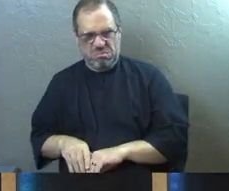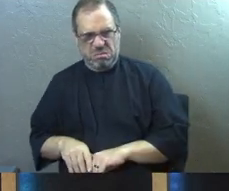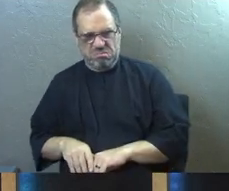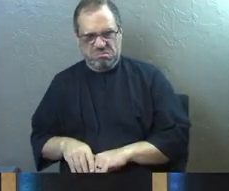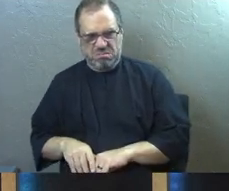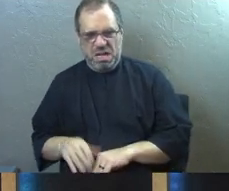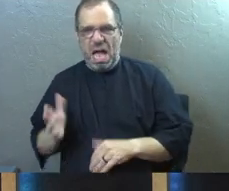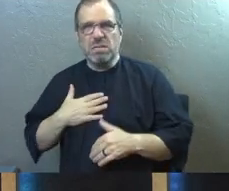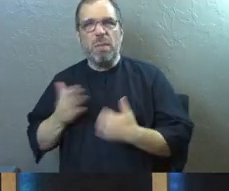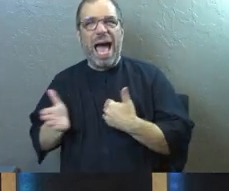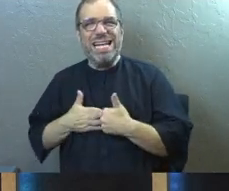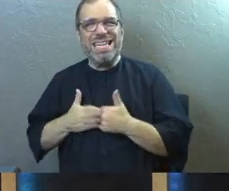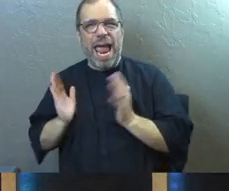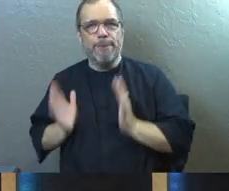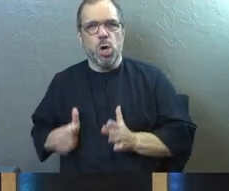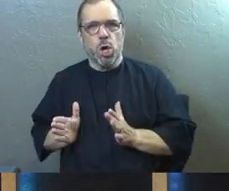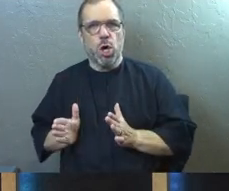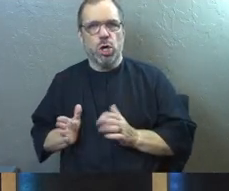my neighbor.